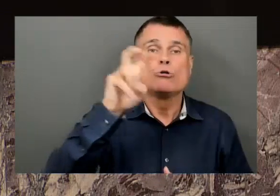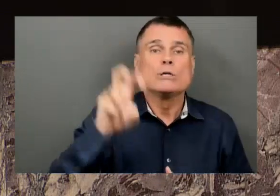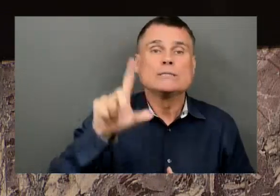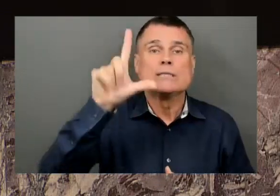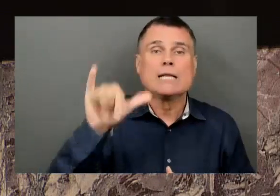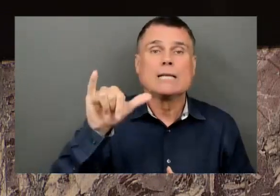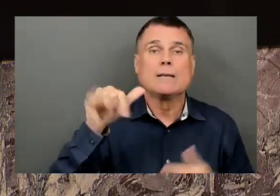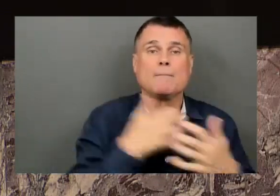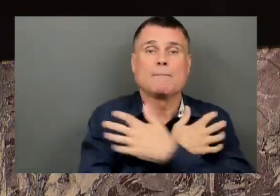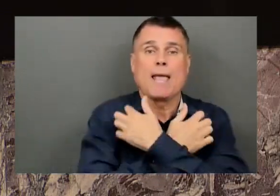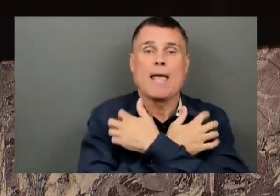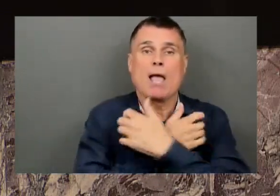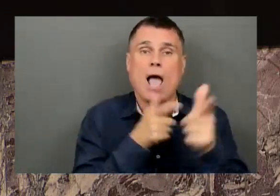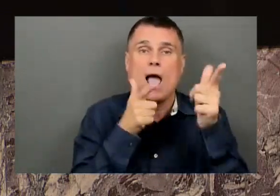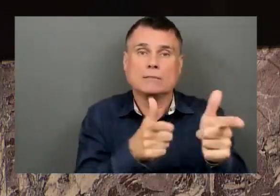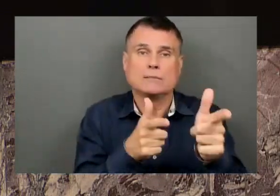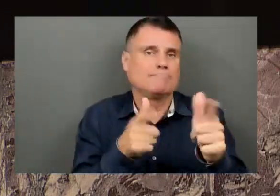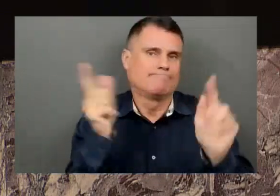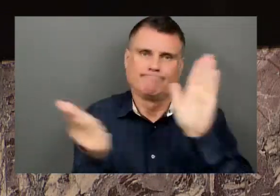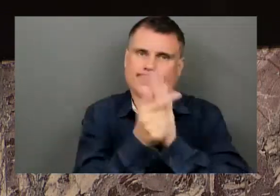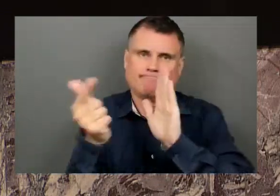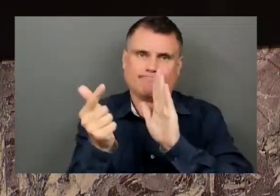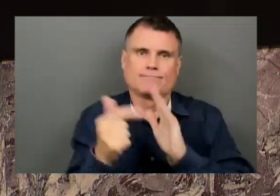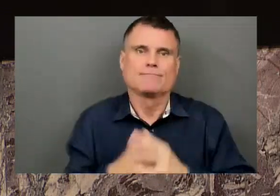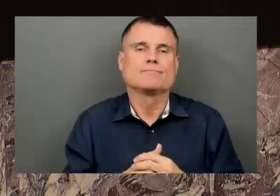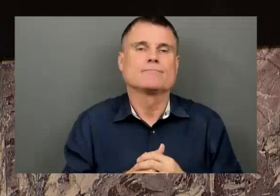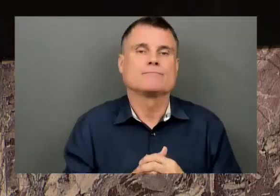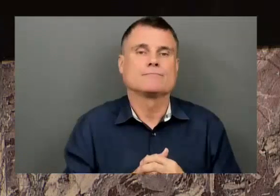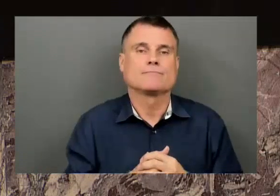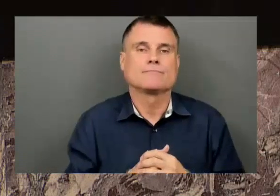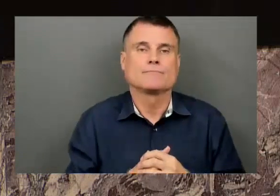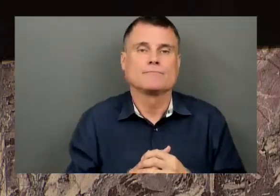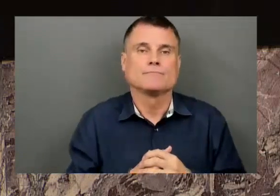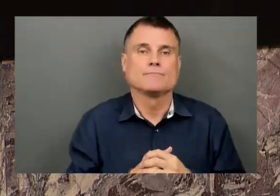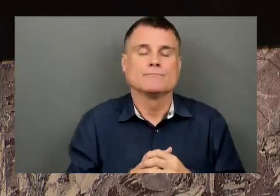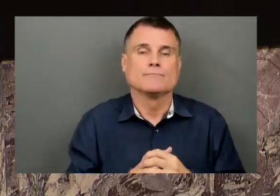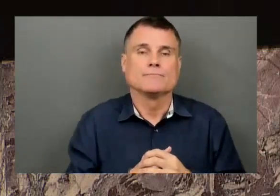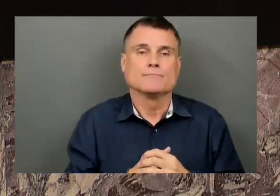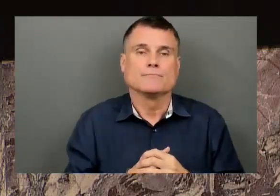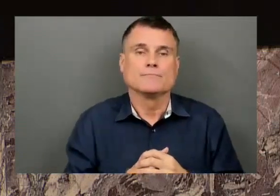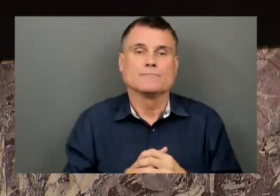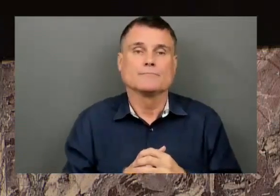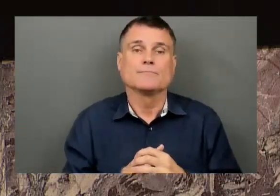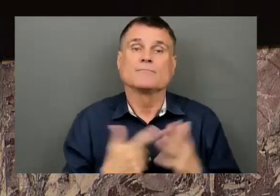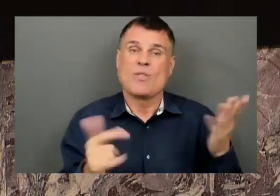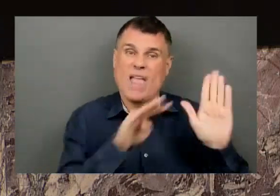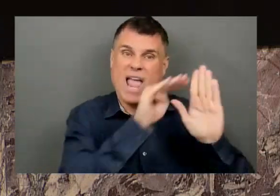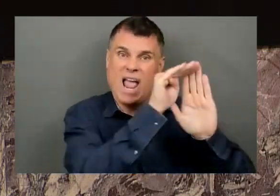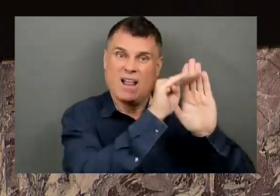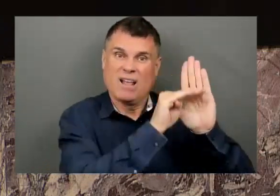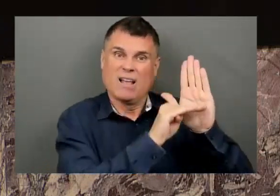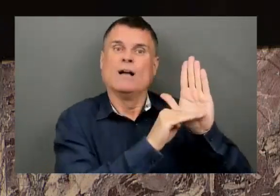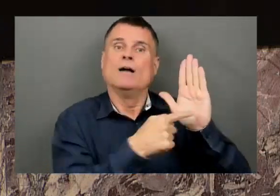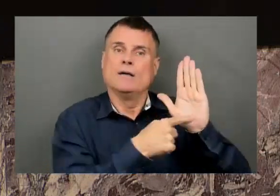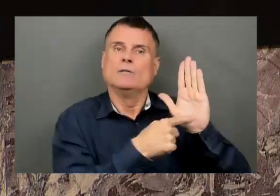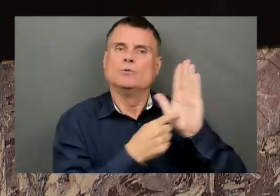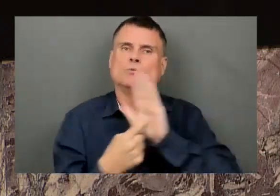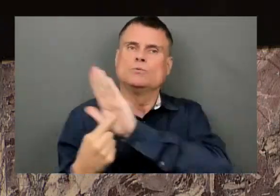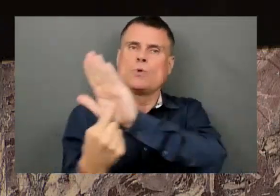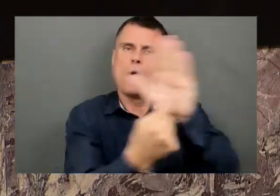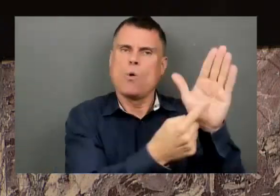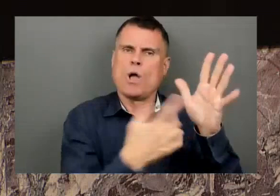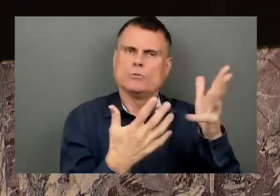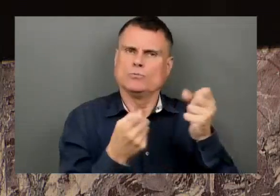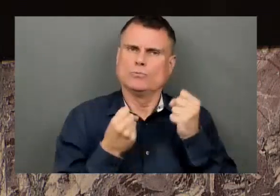have shown leadership, Mr. Speaker, that is world-renowned in addressing broader environmental issues that impact wildlife, initiatives to